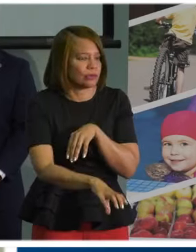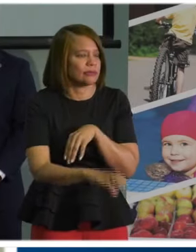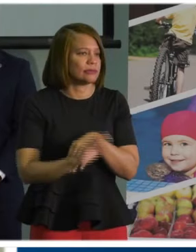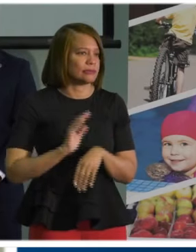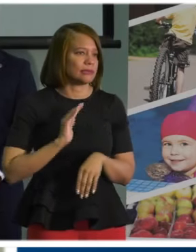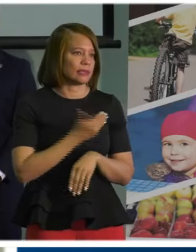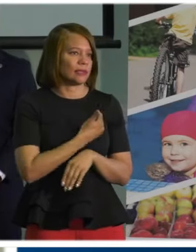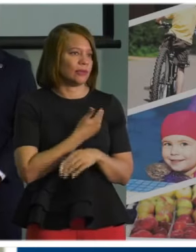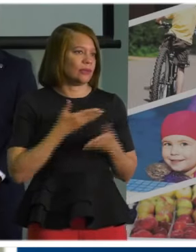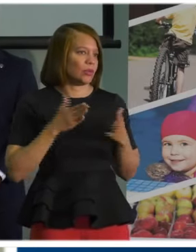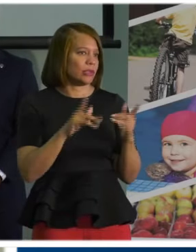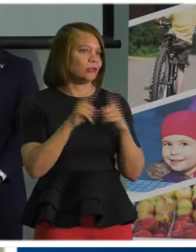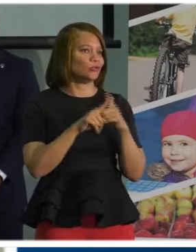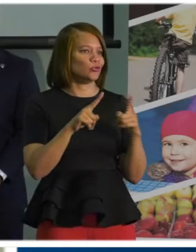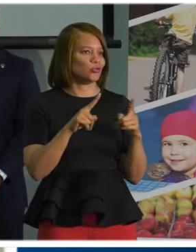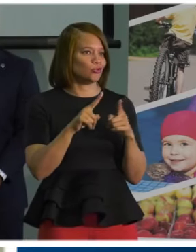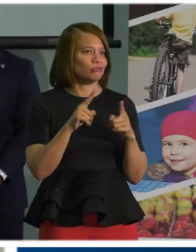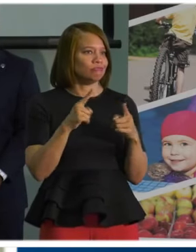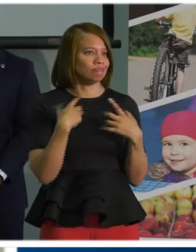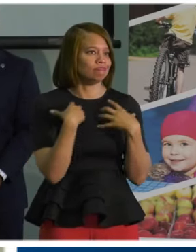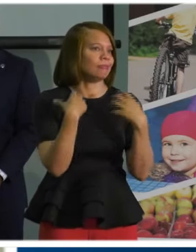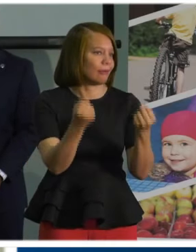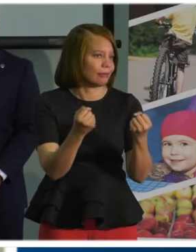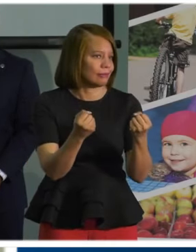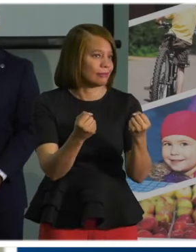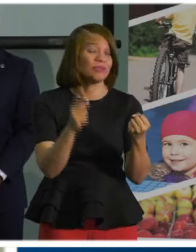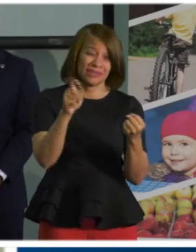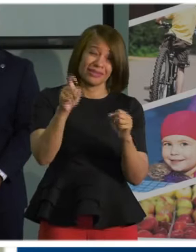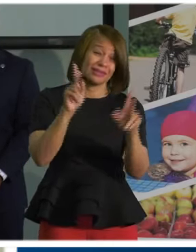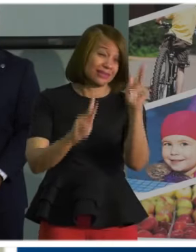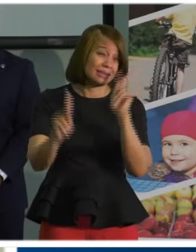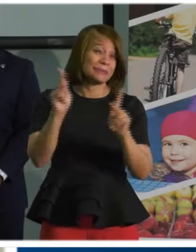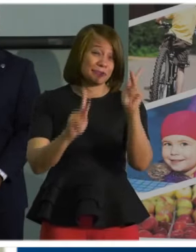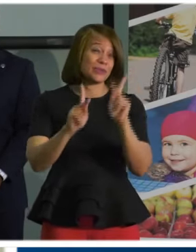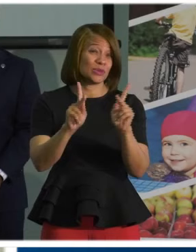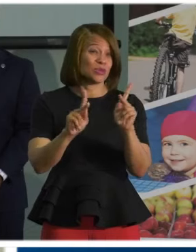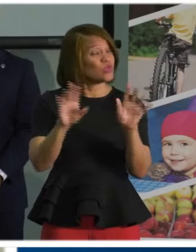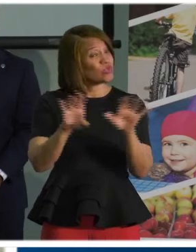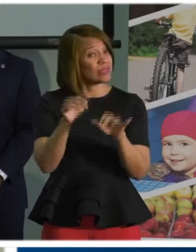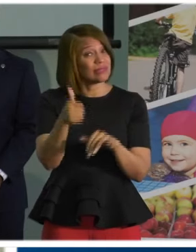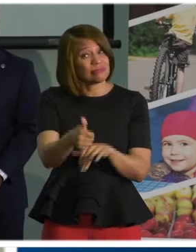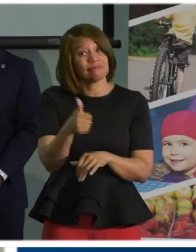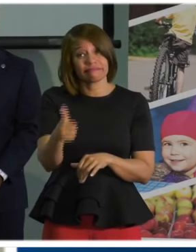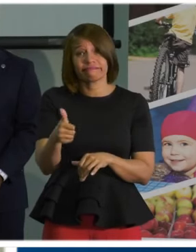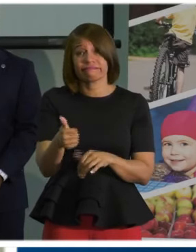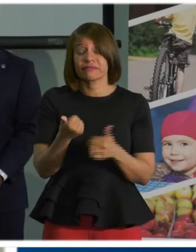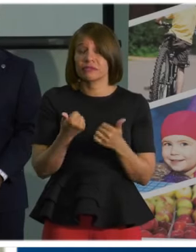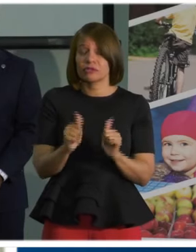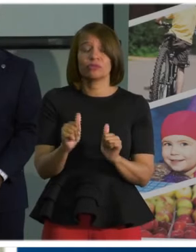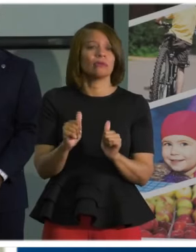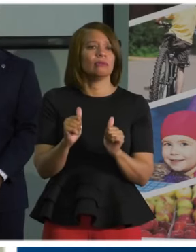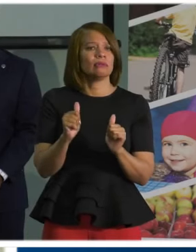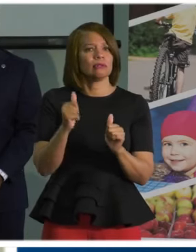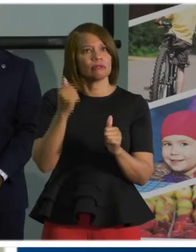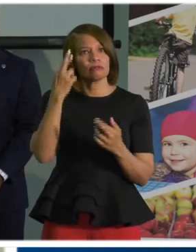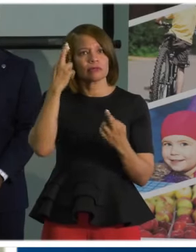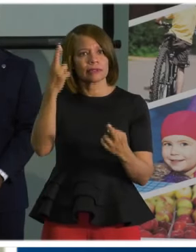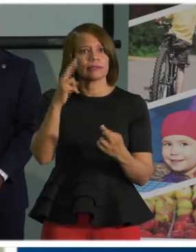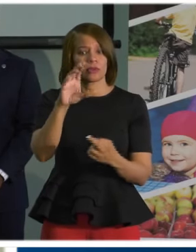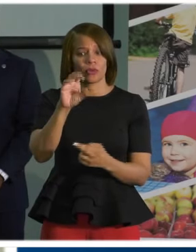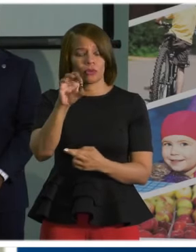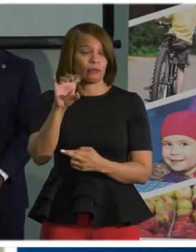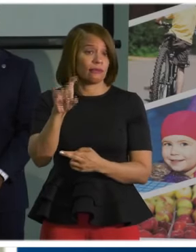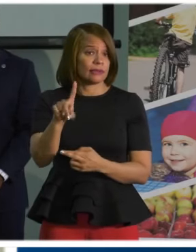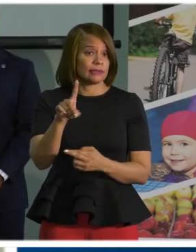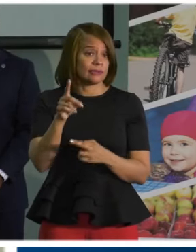success. We need compliance and we need people to step up and start treating COVID the 19, uh, with the same,